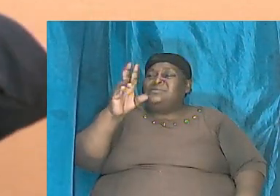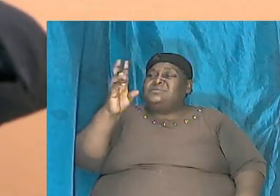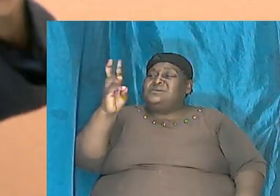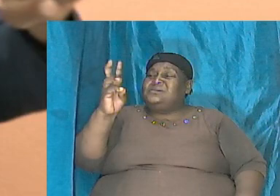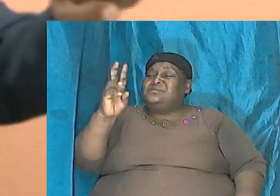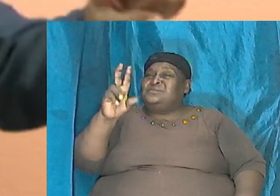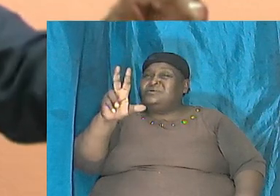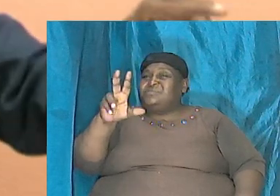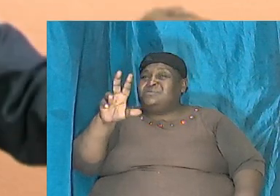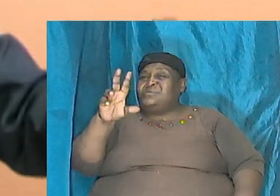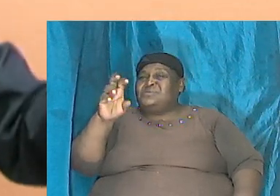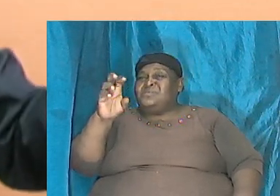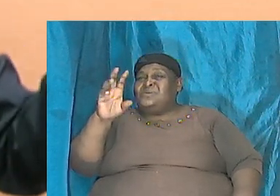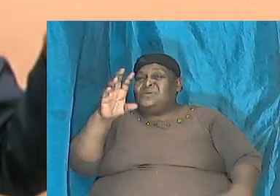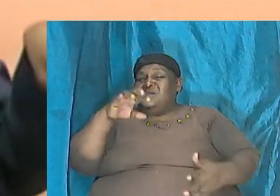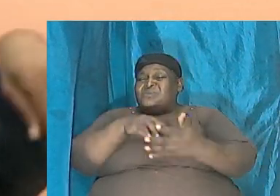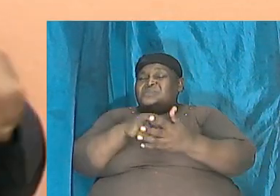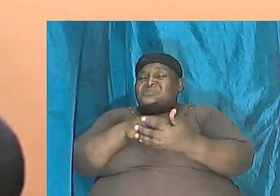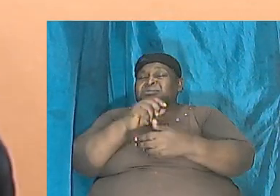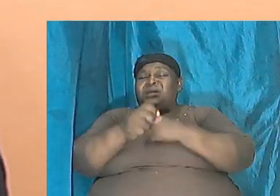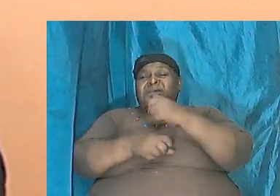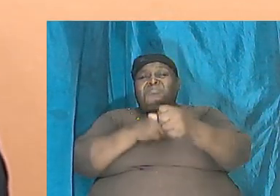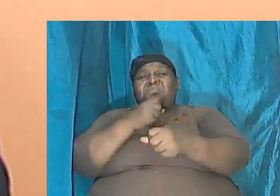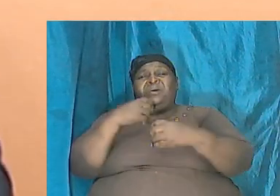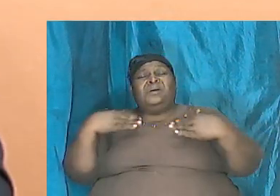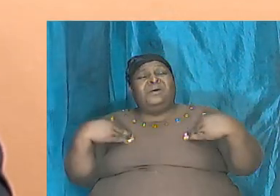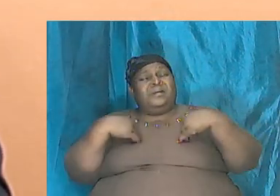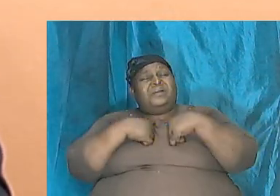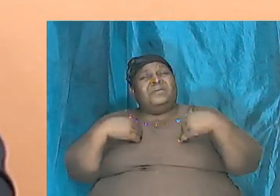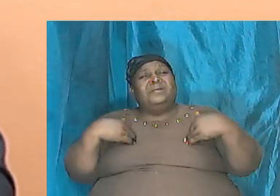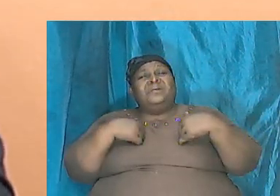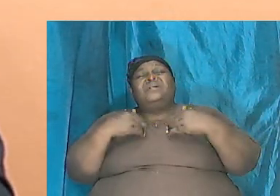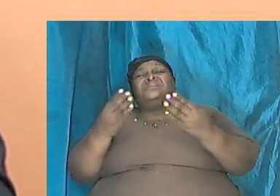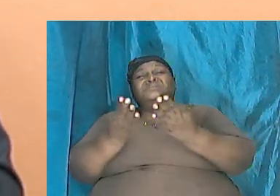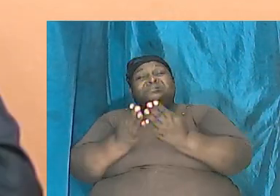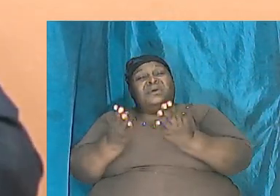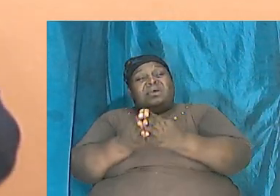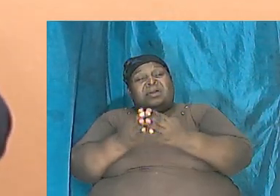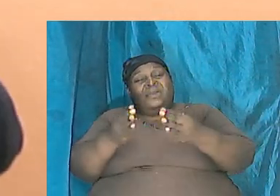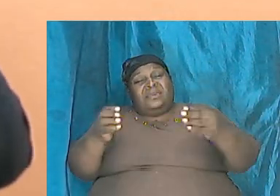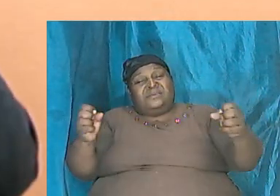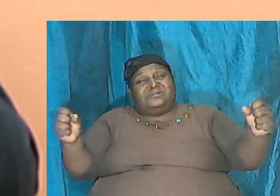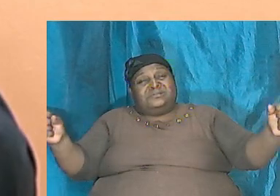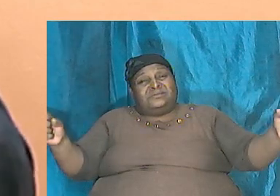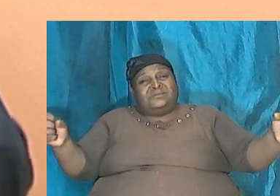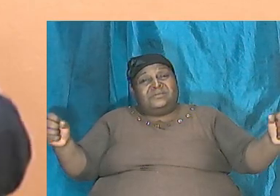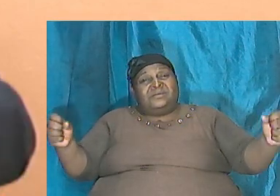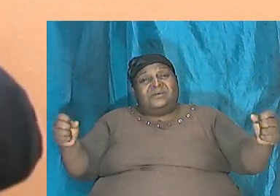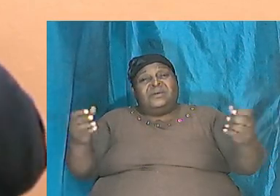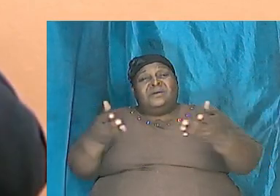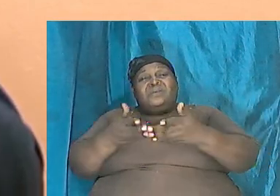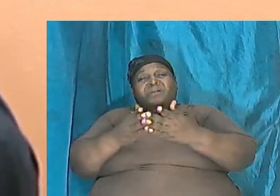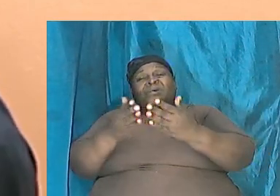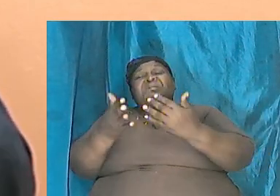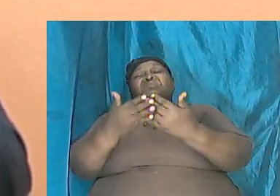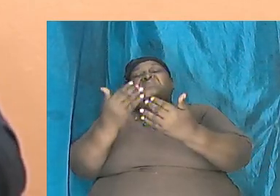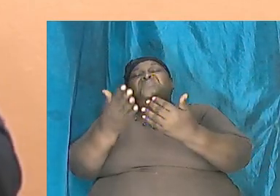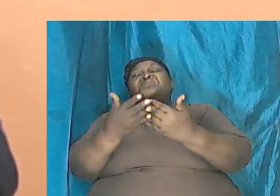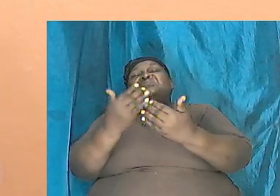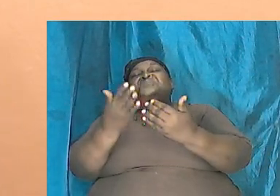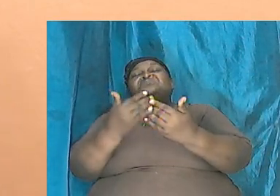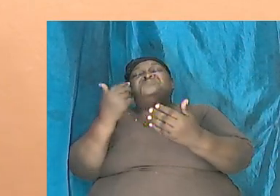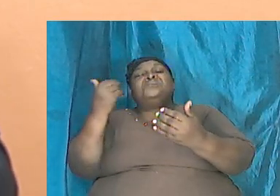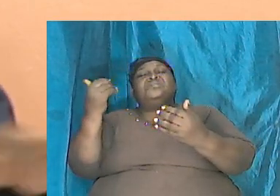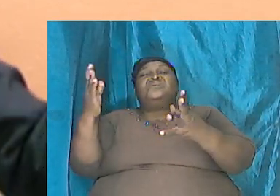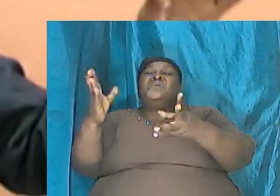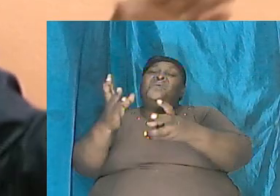size and description of the ark shows that it could easily accommodate